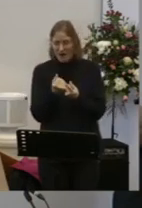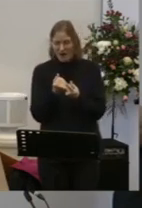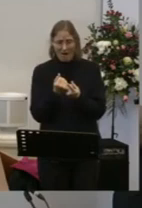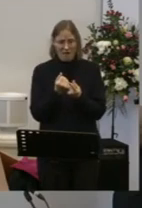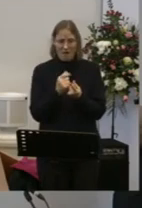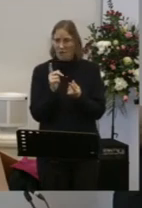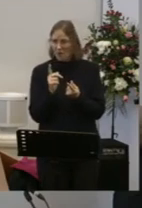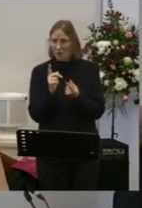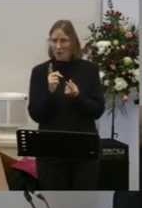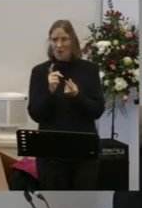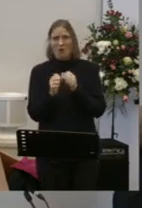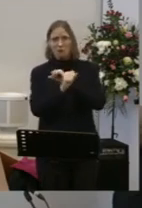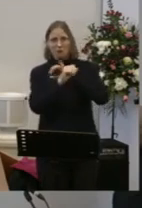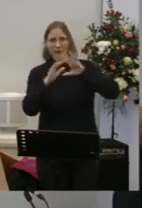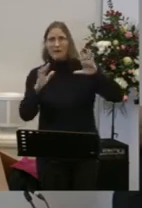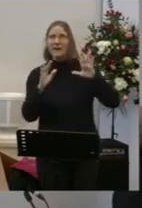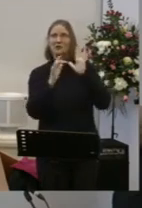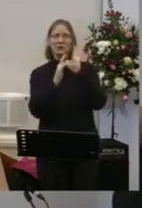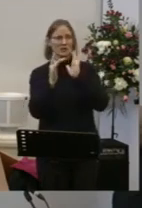To show your son to others